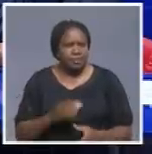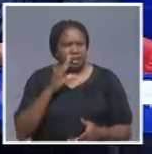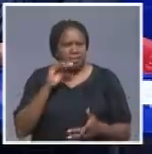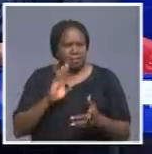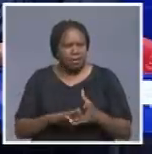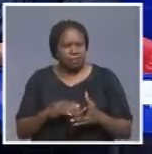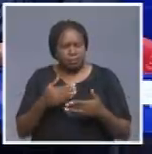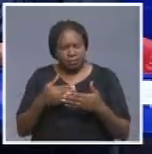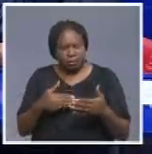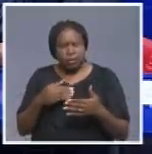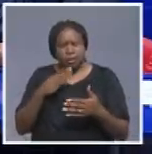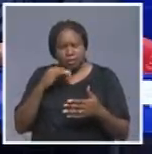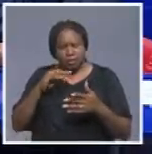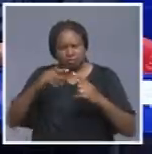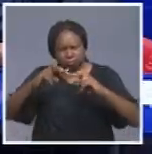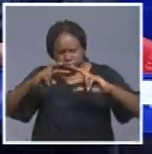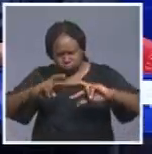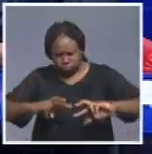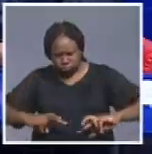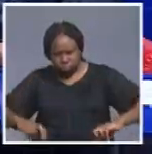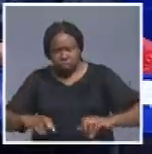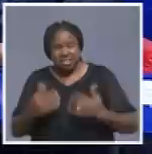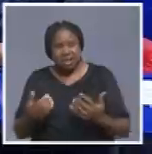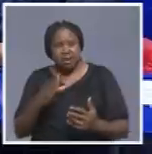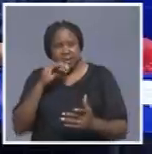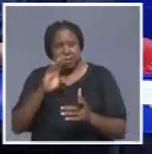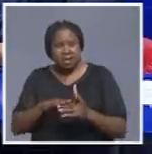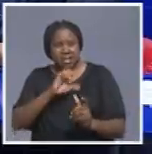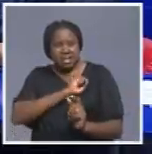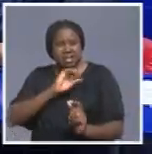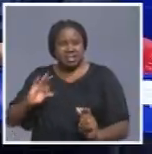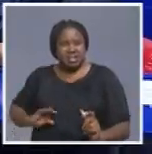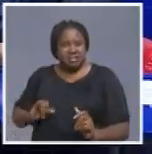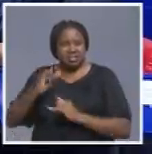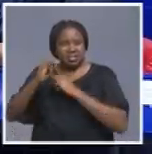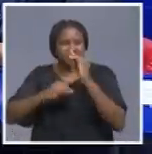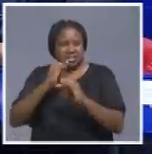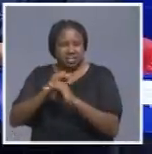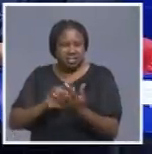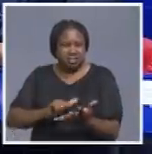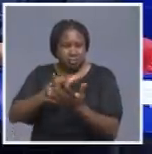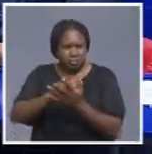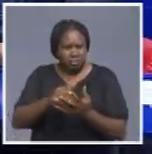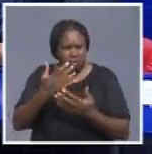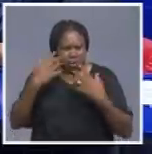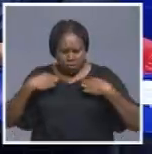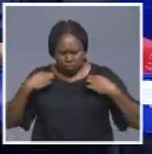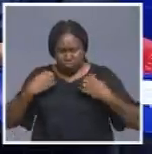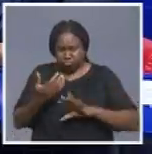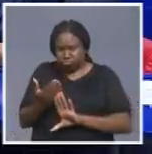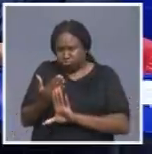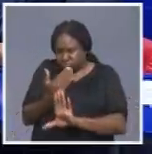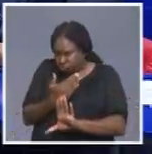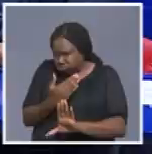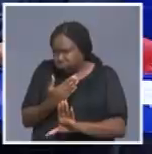screening earlier on. Now, talking about the frontline staff at the Hosea Kotaku International Airport, are they wearing protective gear? Are they protected?